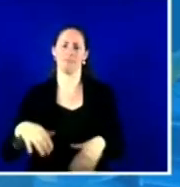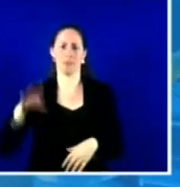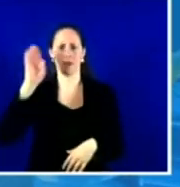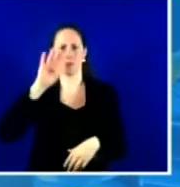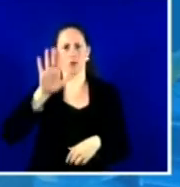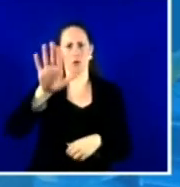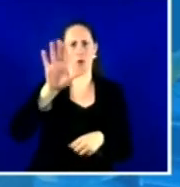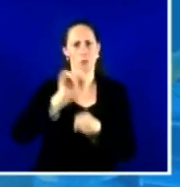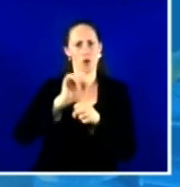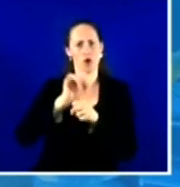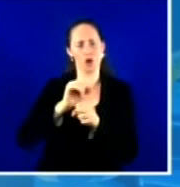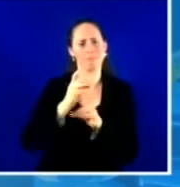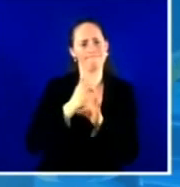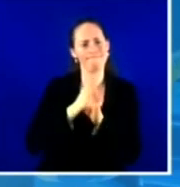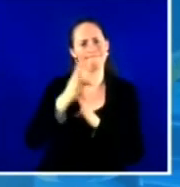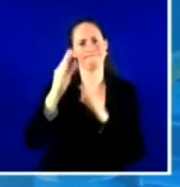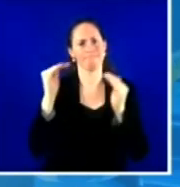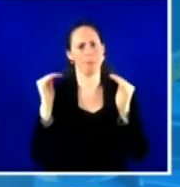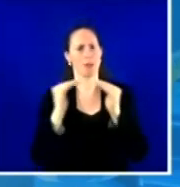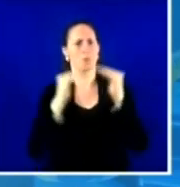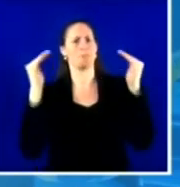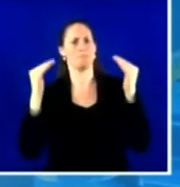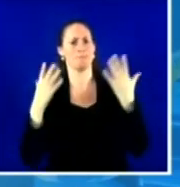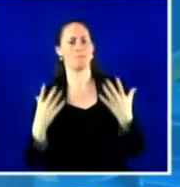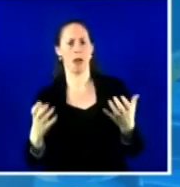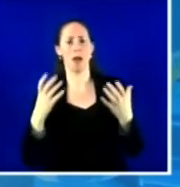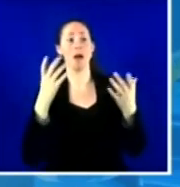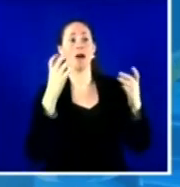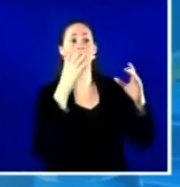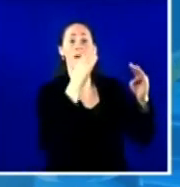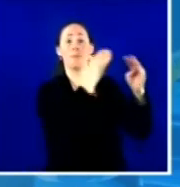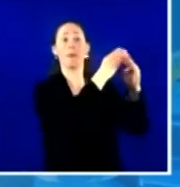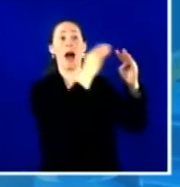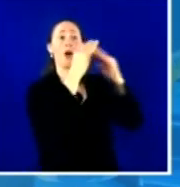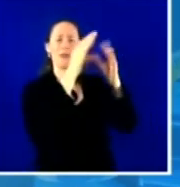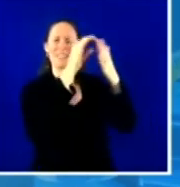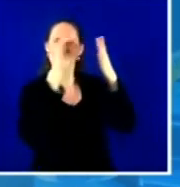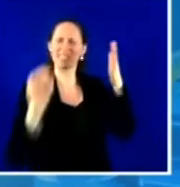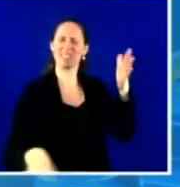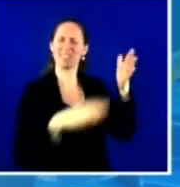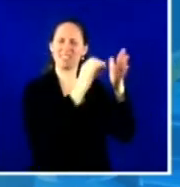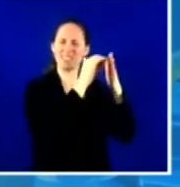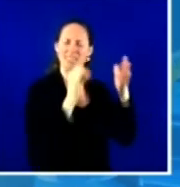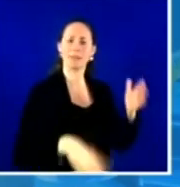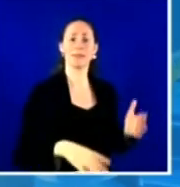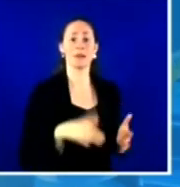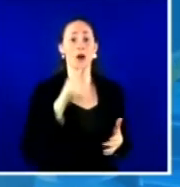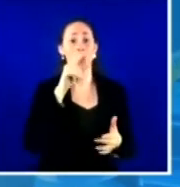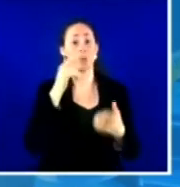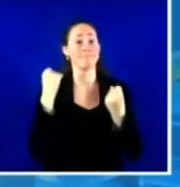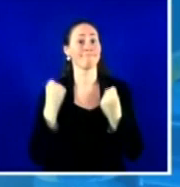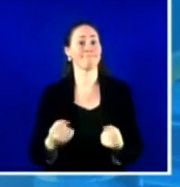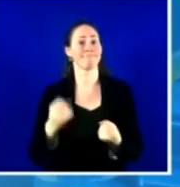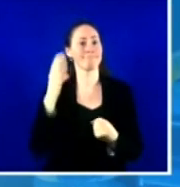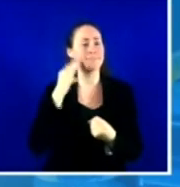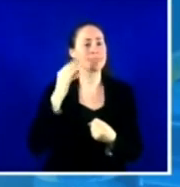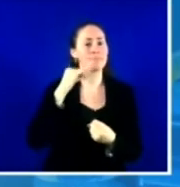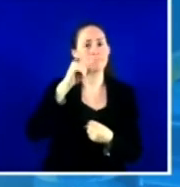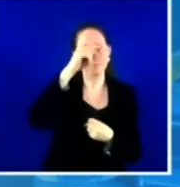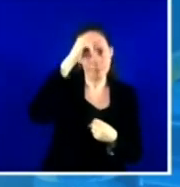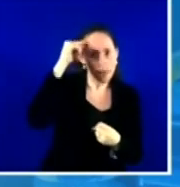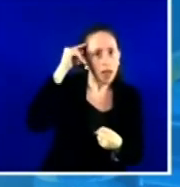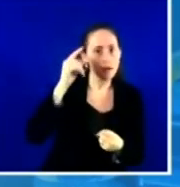dismantling structural, uh, that black and brown people have to, to cancer screenings, to diabetes, to,